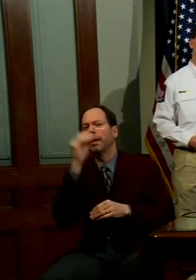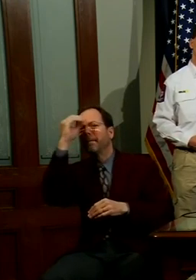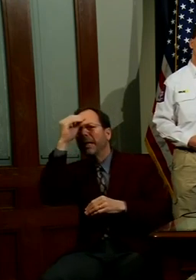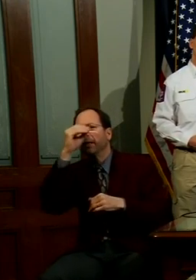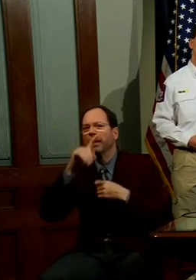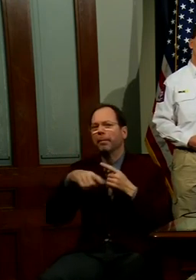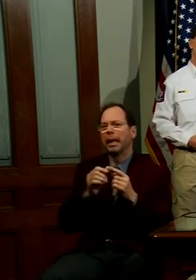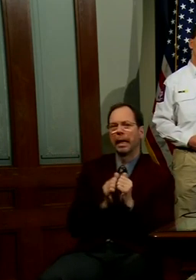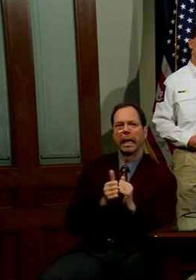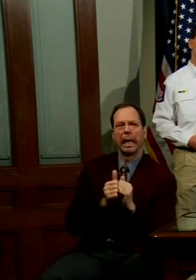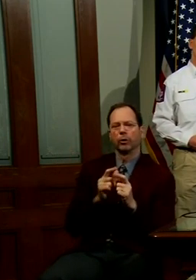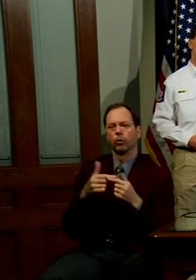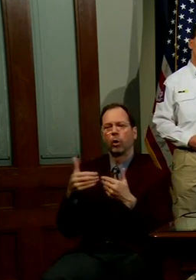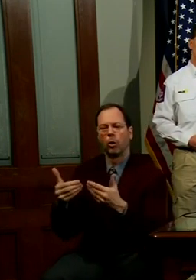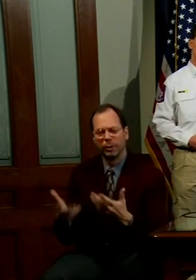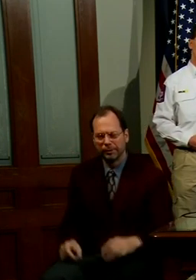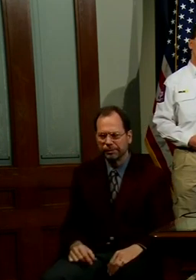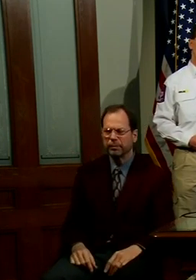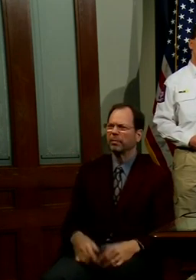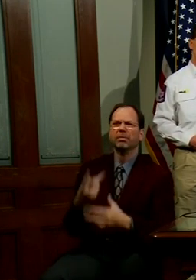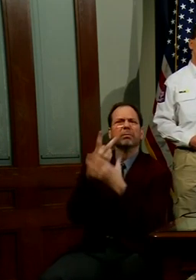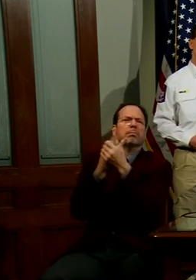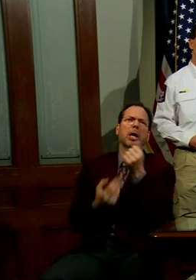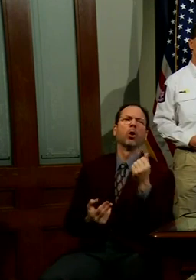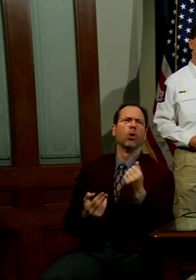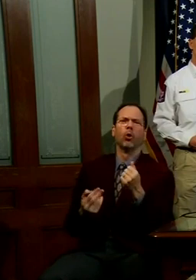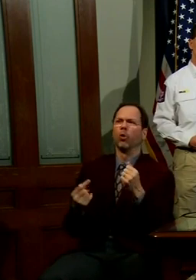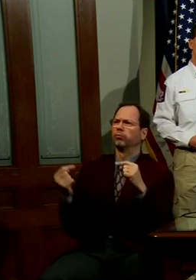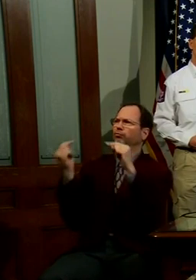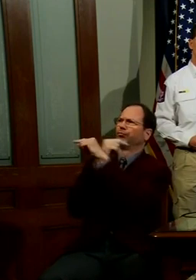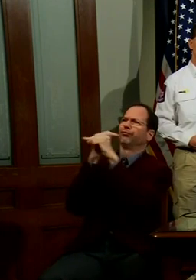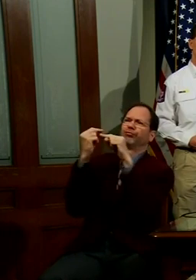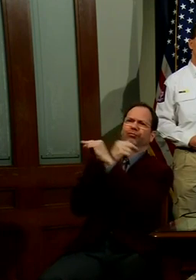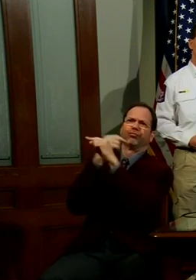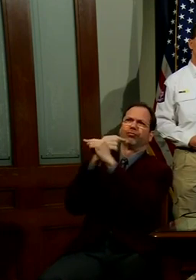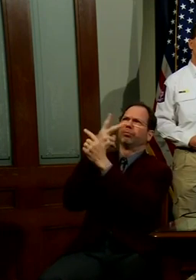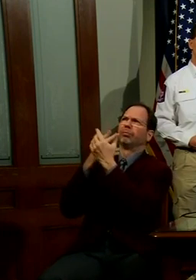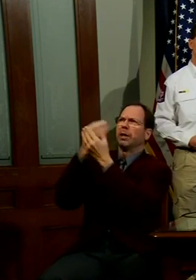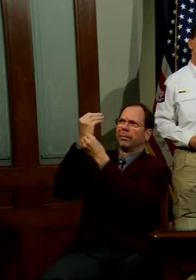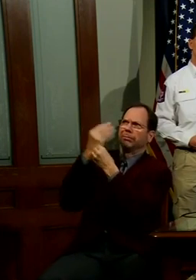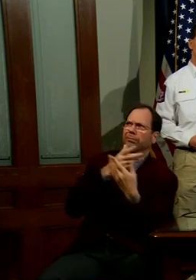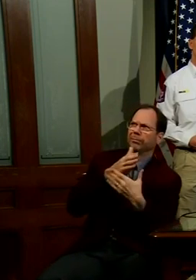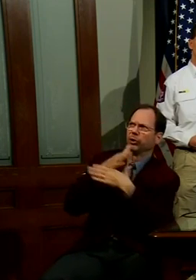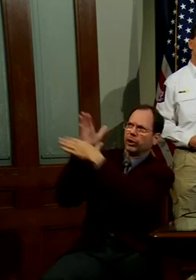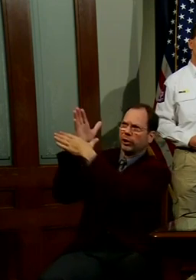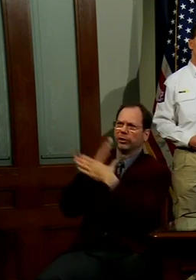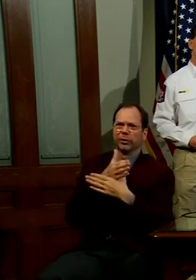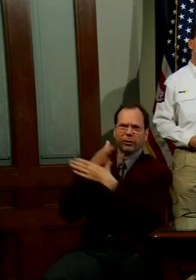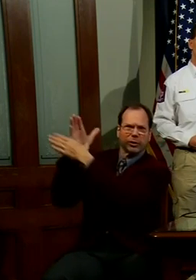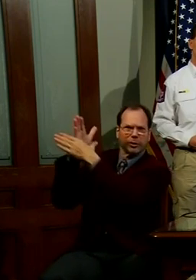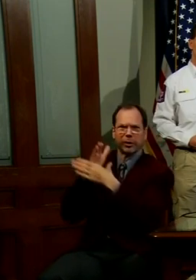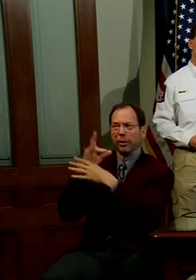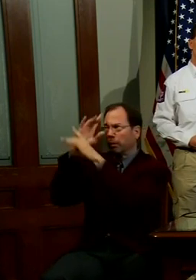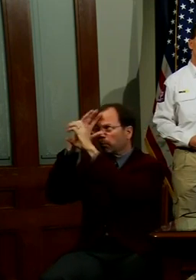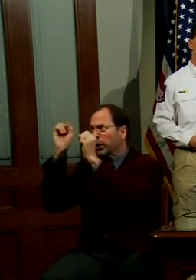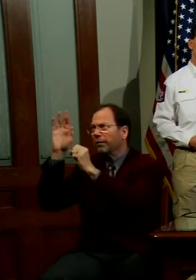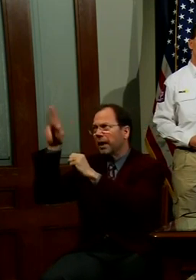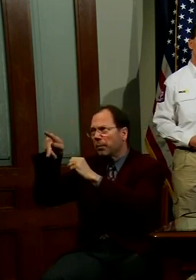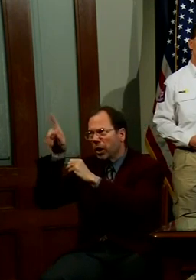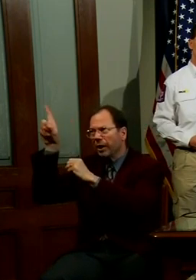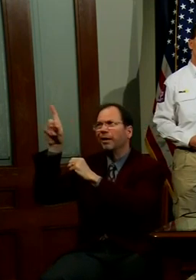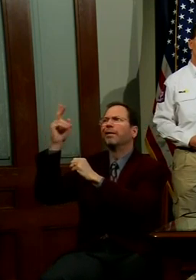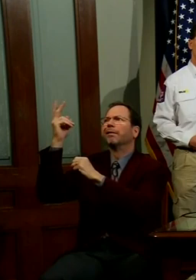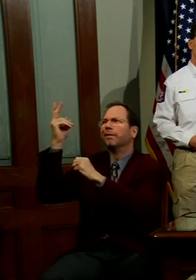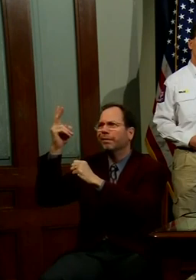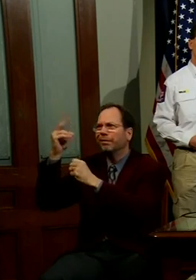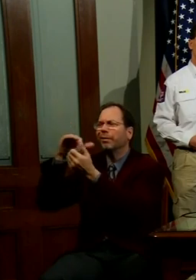proceed? Well, it's both. So this is a two-way street. But both the president, the vice president,